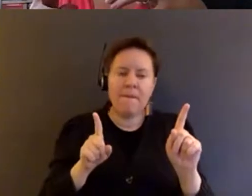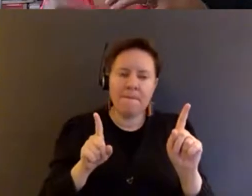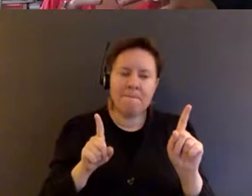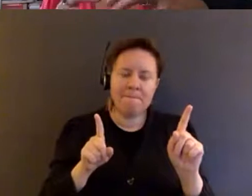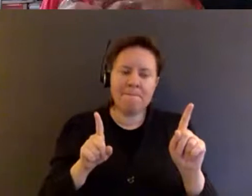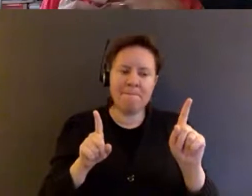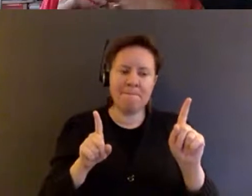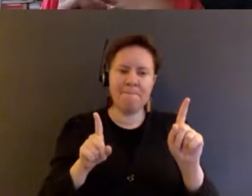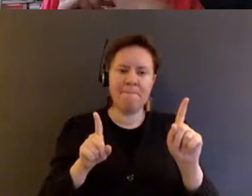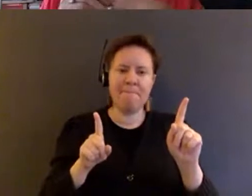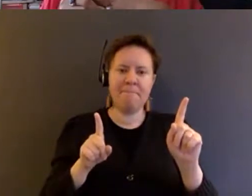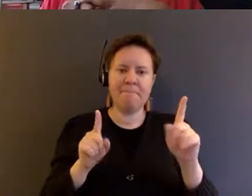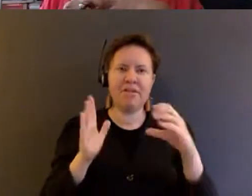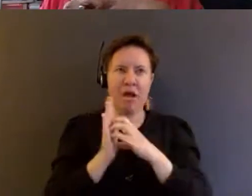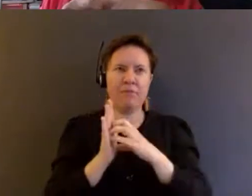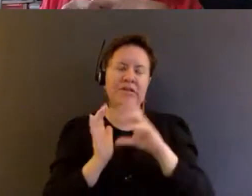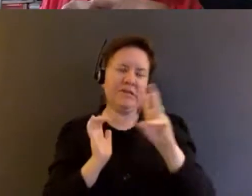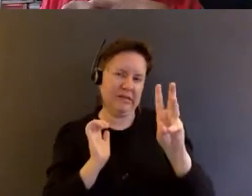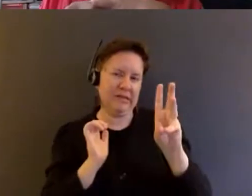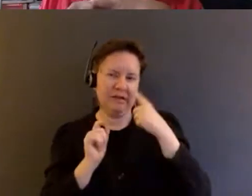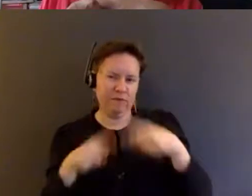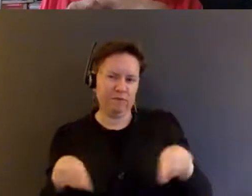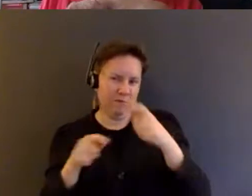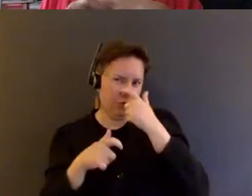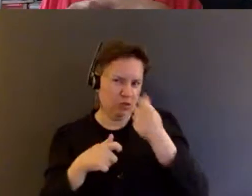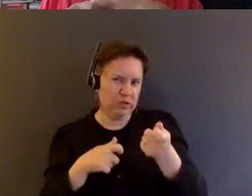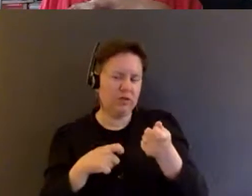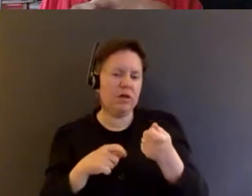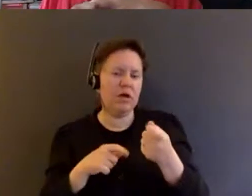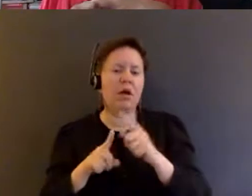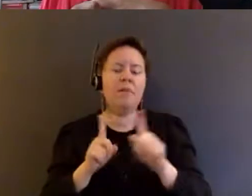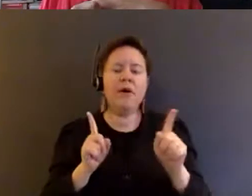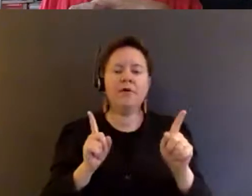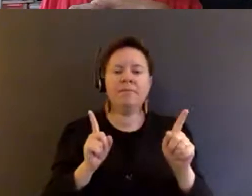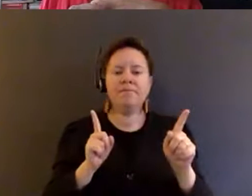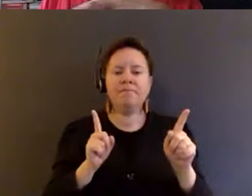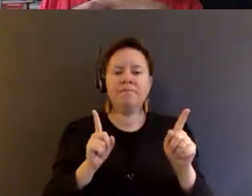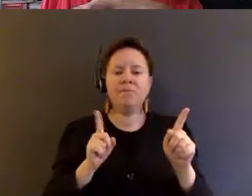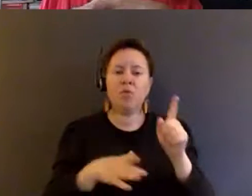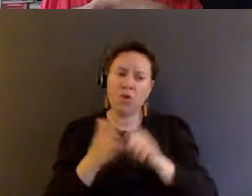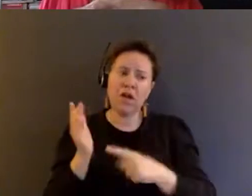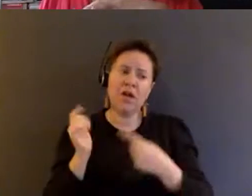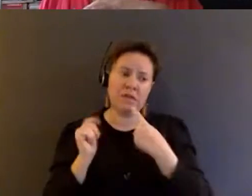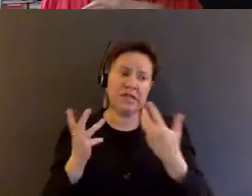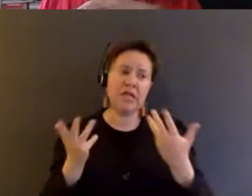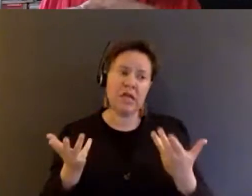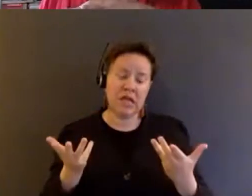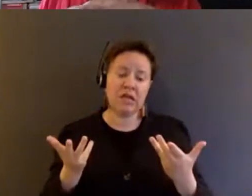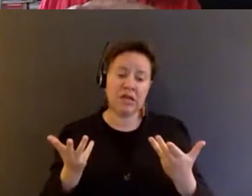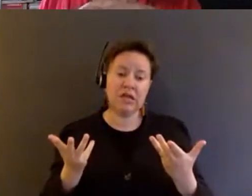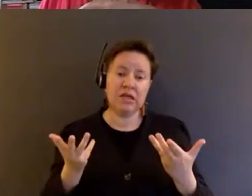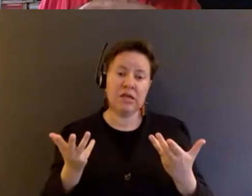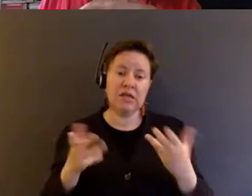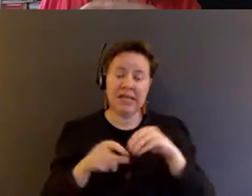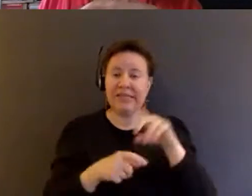it's chapter six for people who are interested. But what I would say is that, you know, in disability